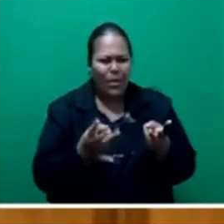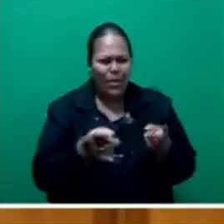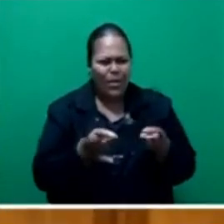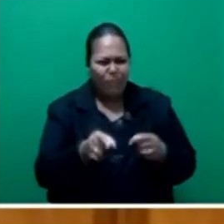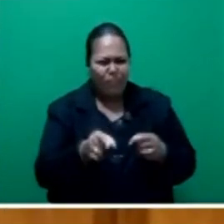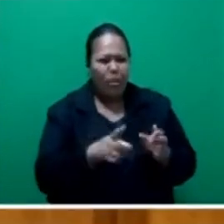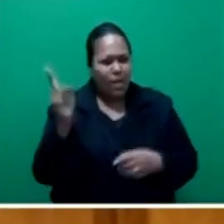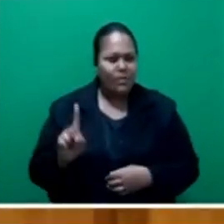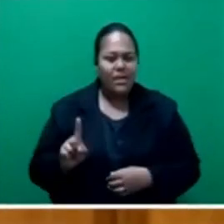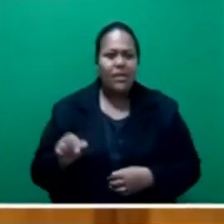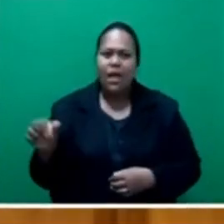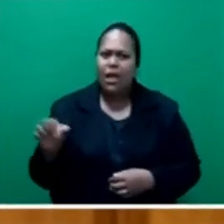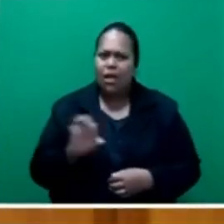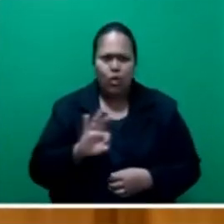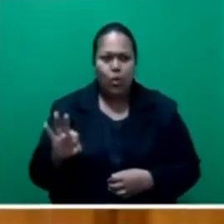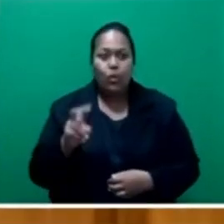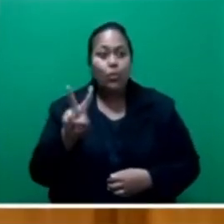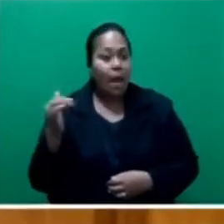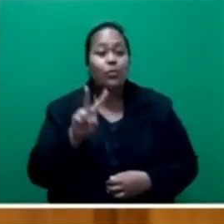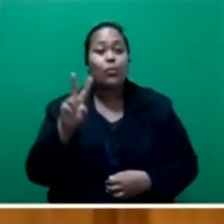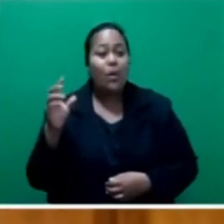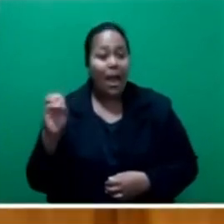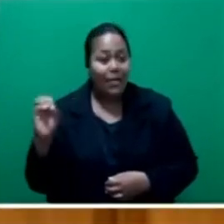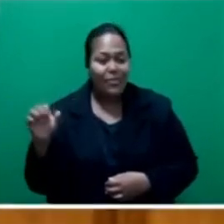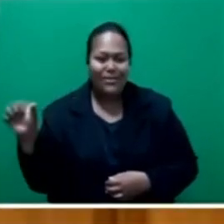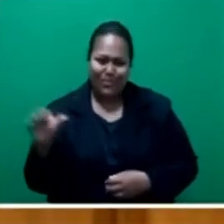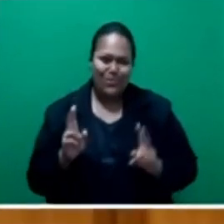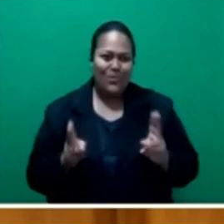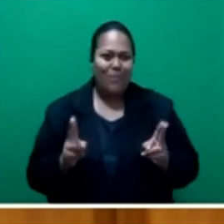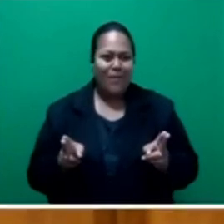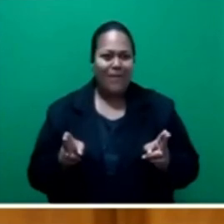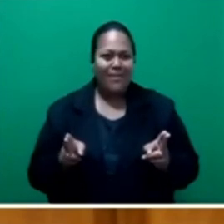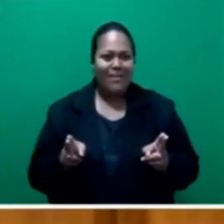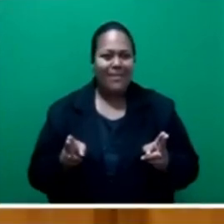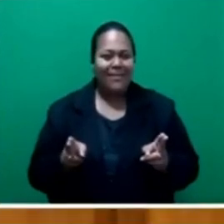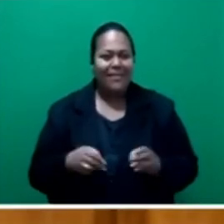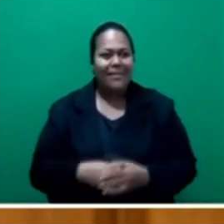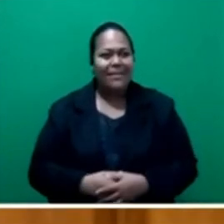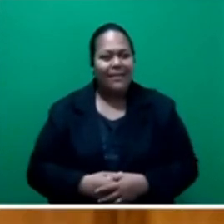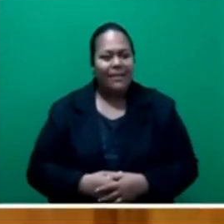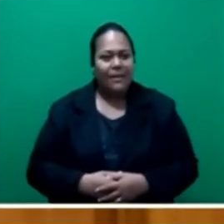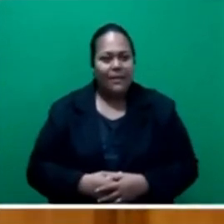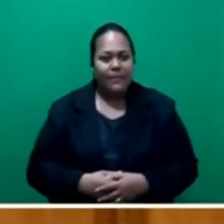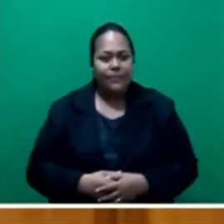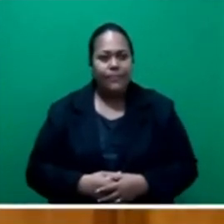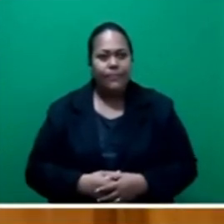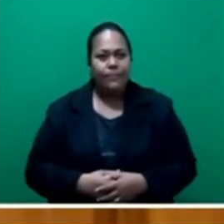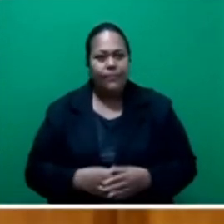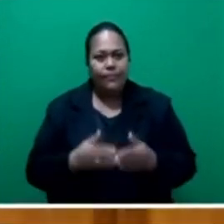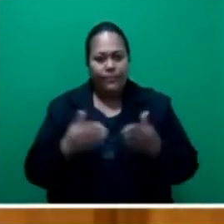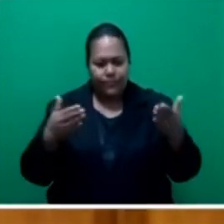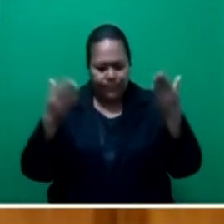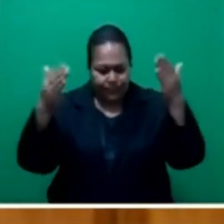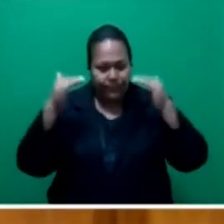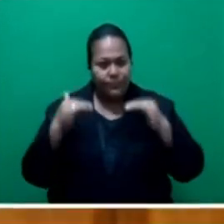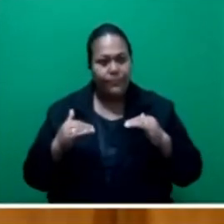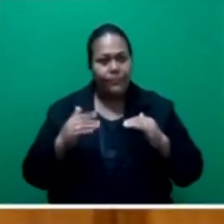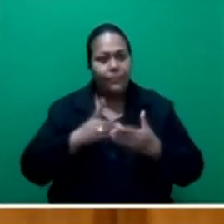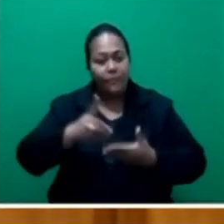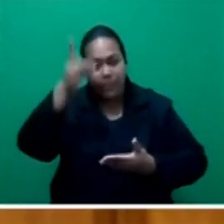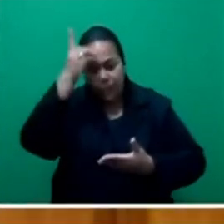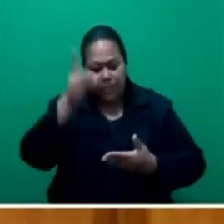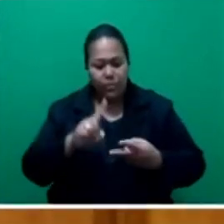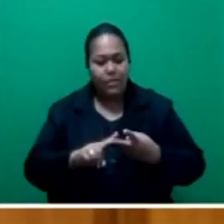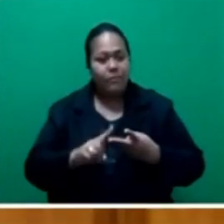please, honorable speaker. I will now look at education, honorable speaker, that for the past